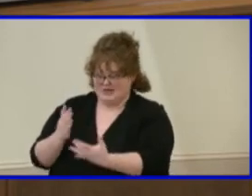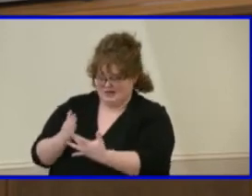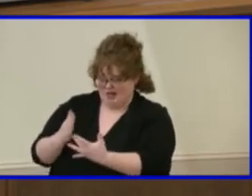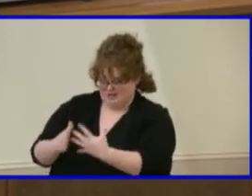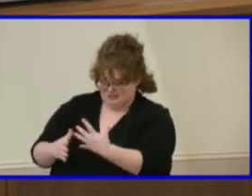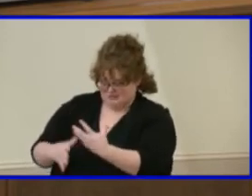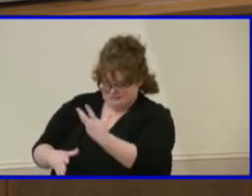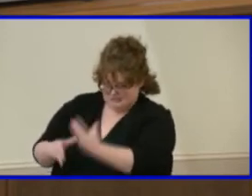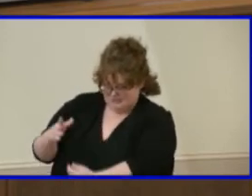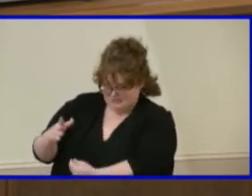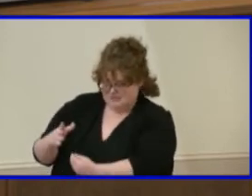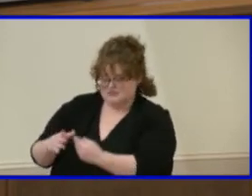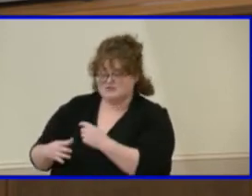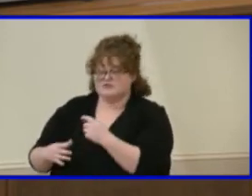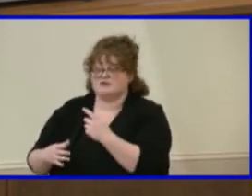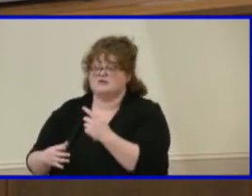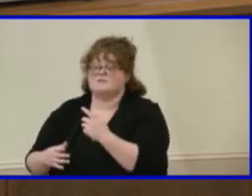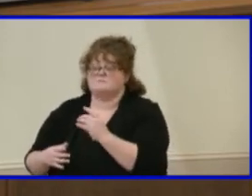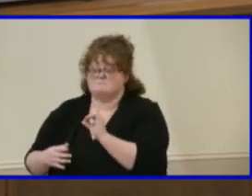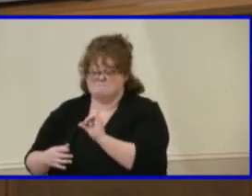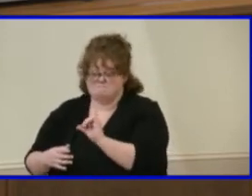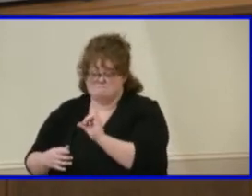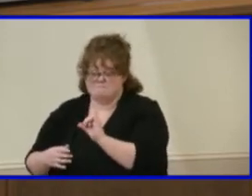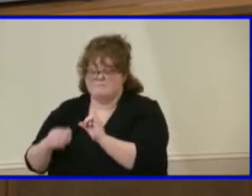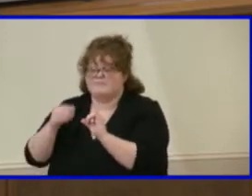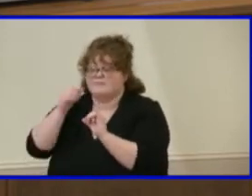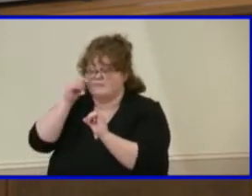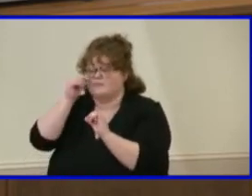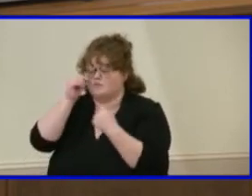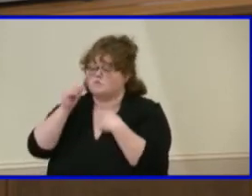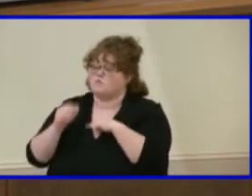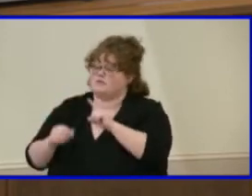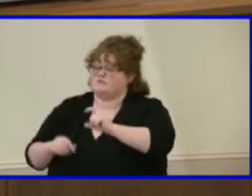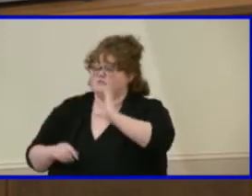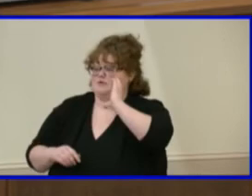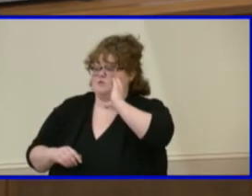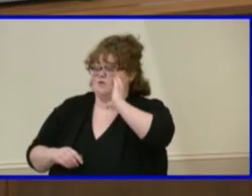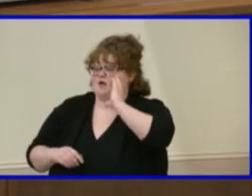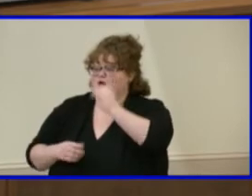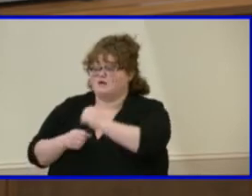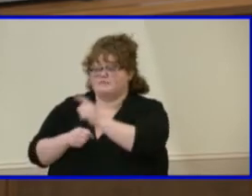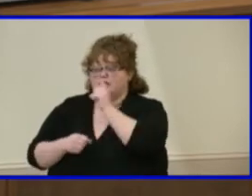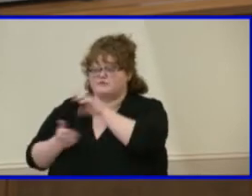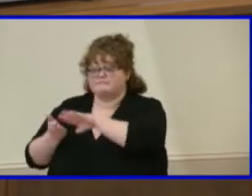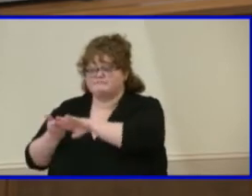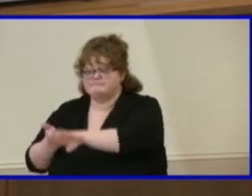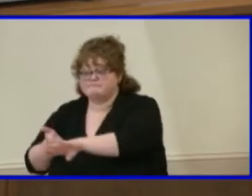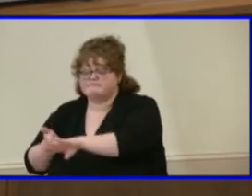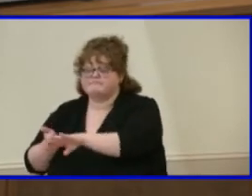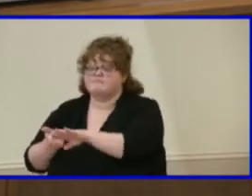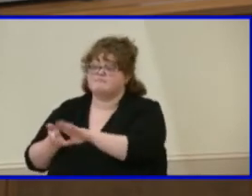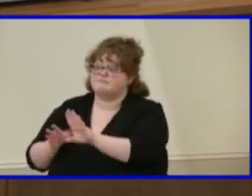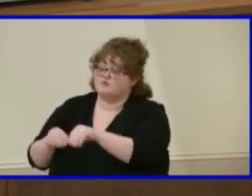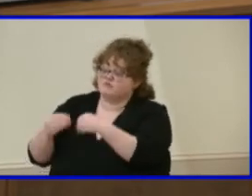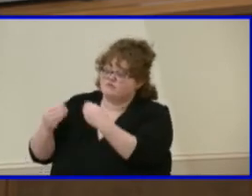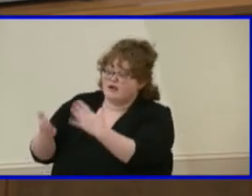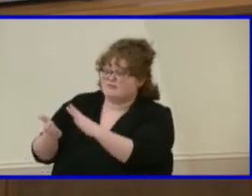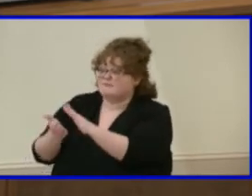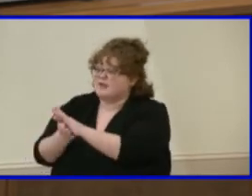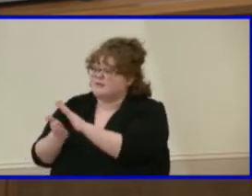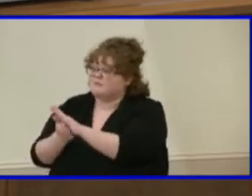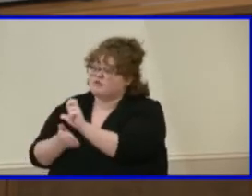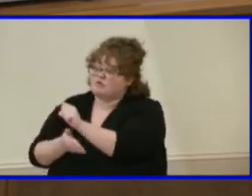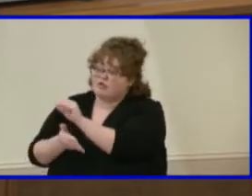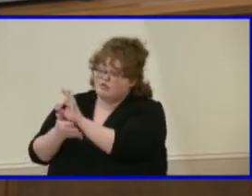where we have a shortcoming, then that is something that we have to be aware of and make allowances for and provide whatever materials we can.